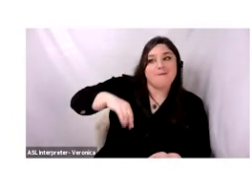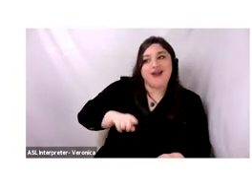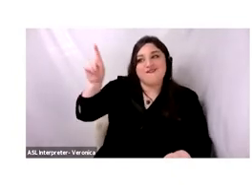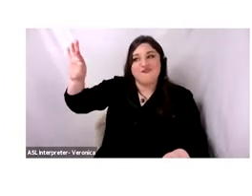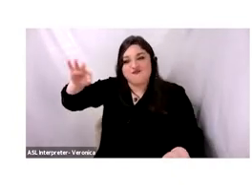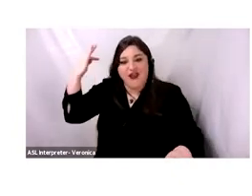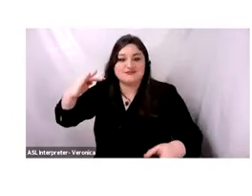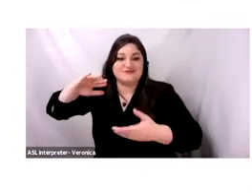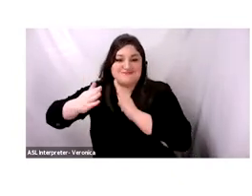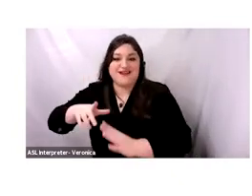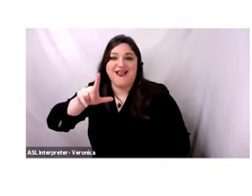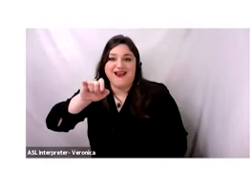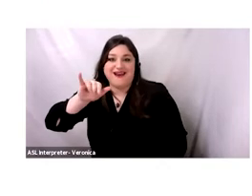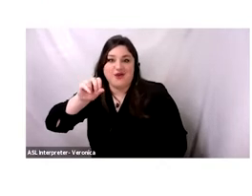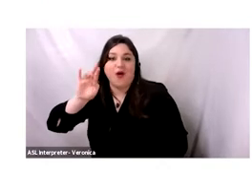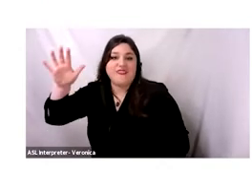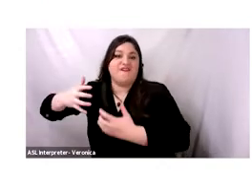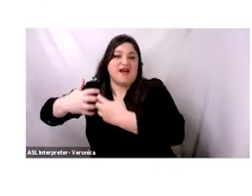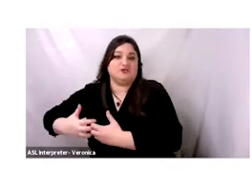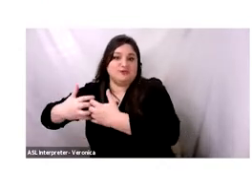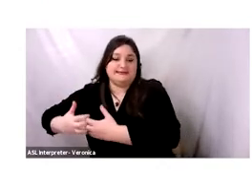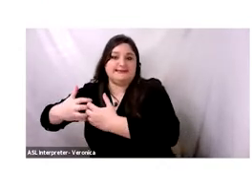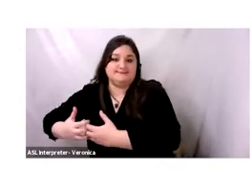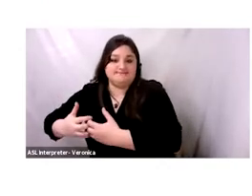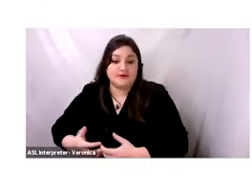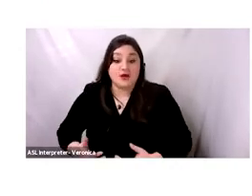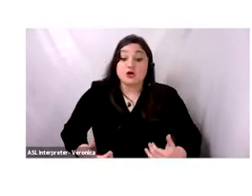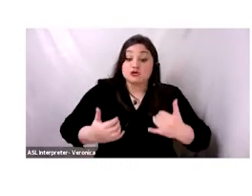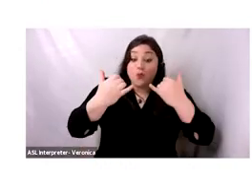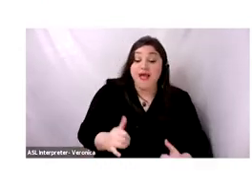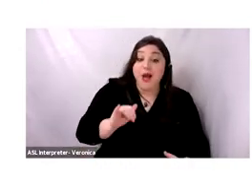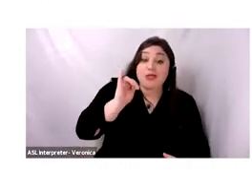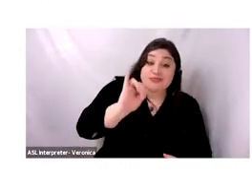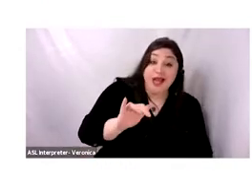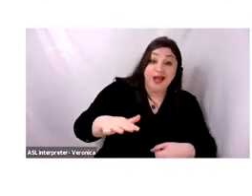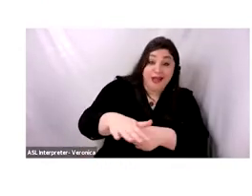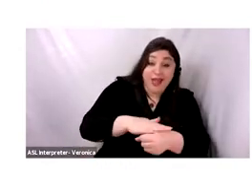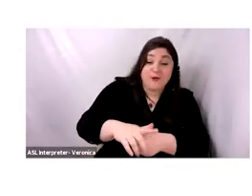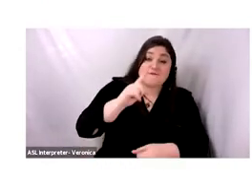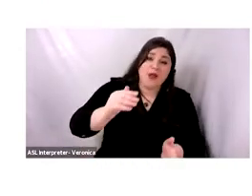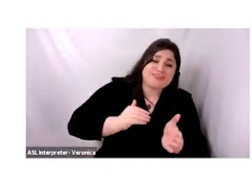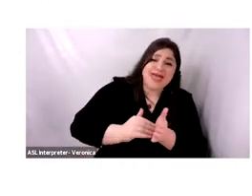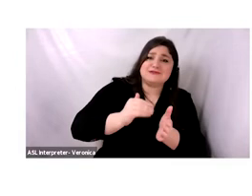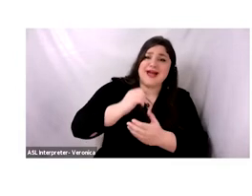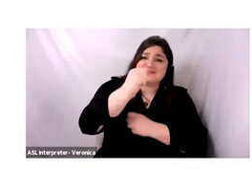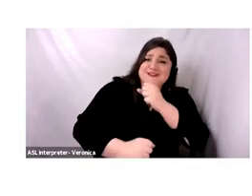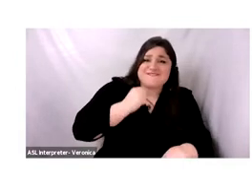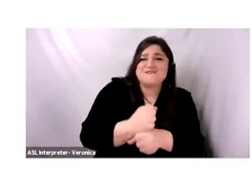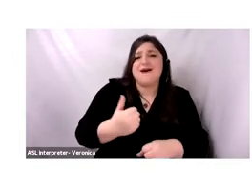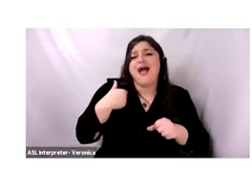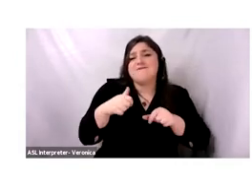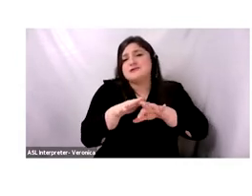So after millenniums of being an area with a diverse economy, an area